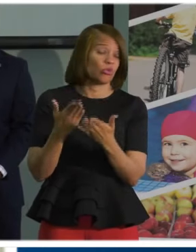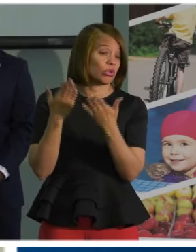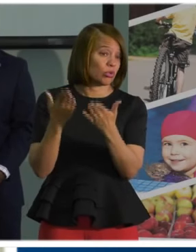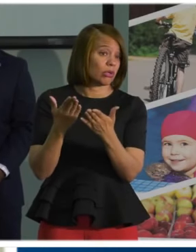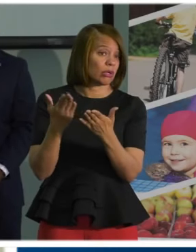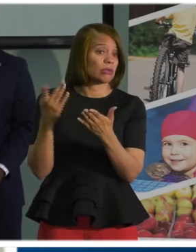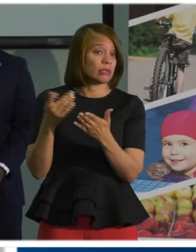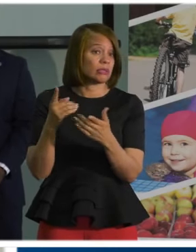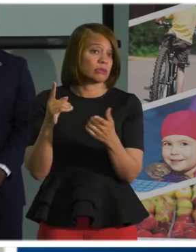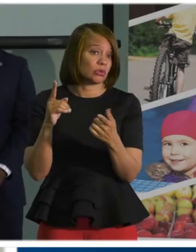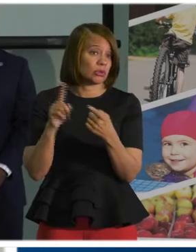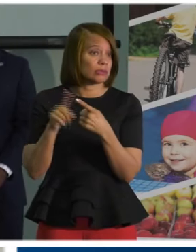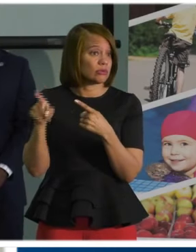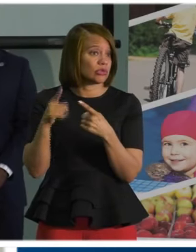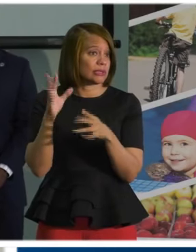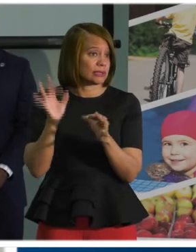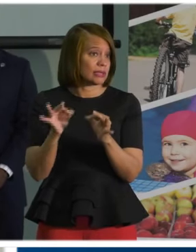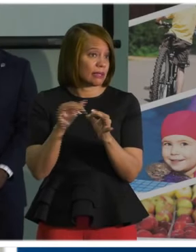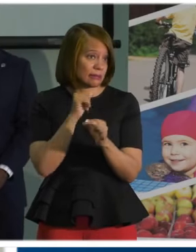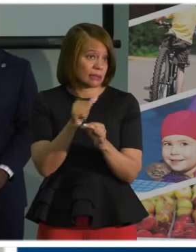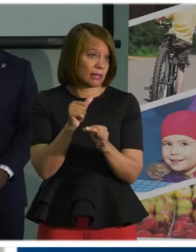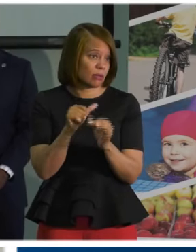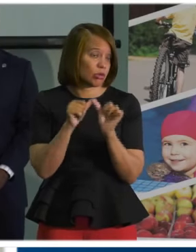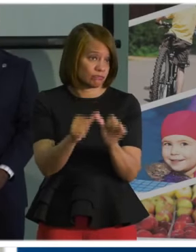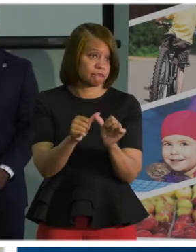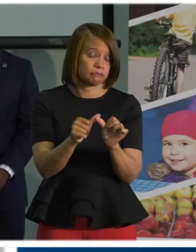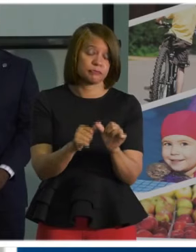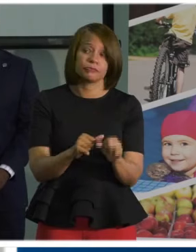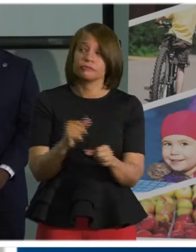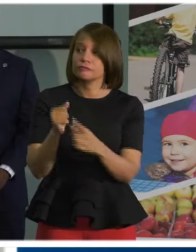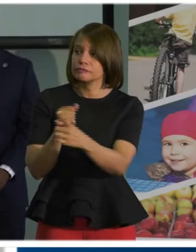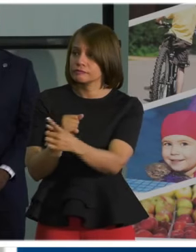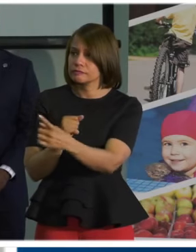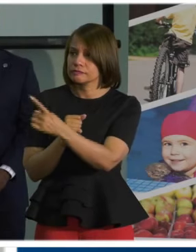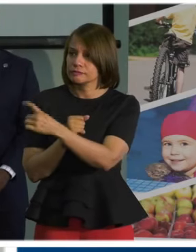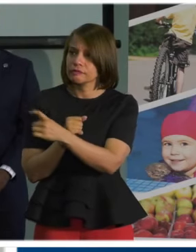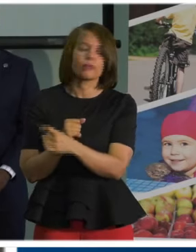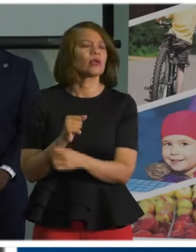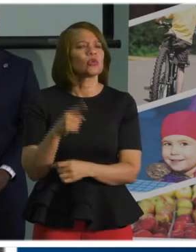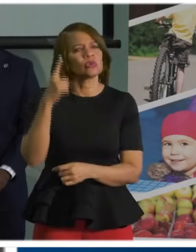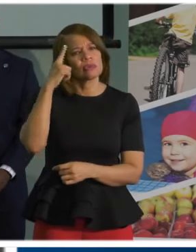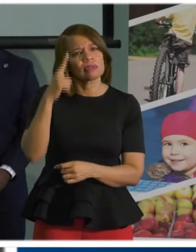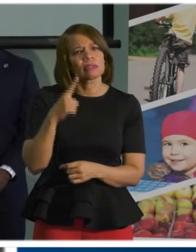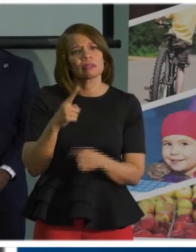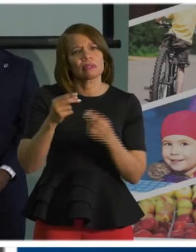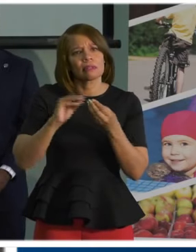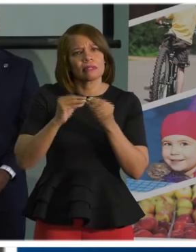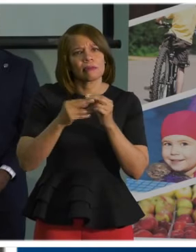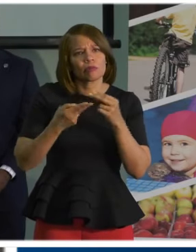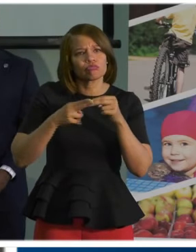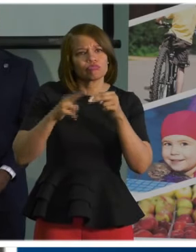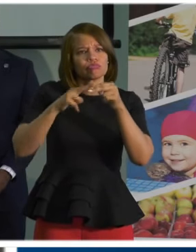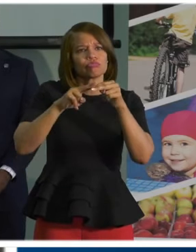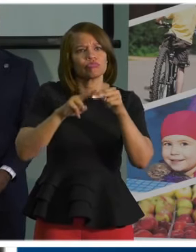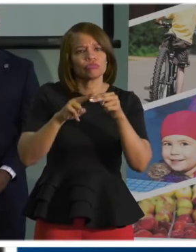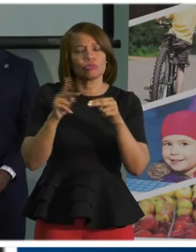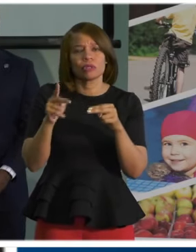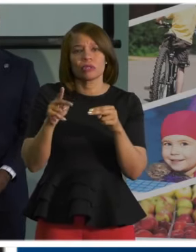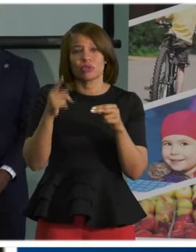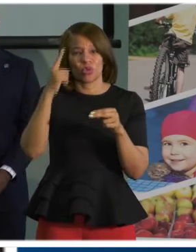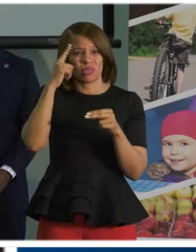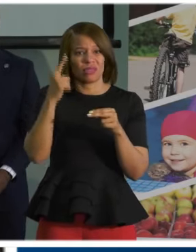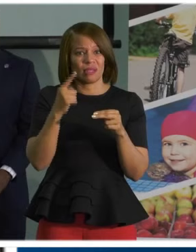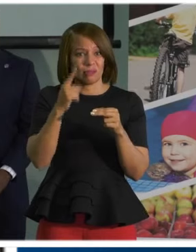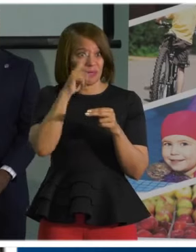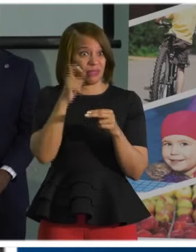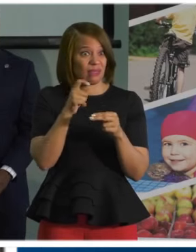otherwise. Yes, Dan? Mayor, do you believe that the rising numbers could be a result of the economy opening too soon or